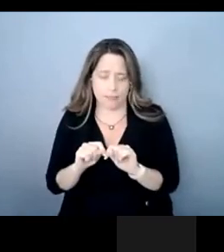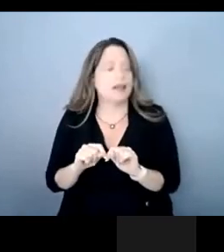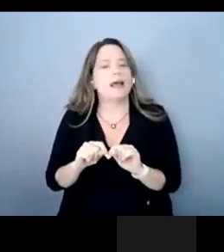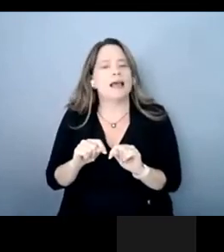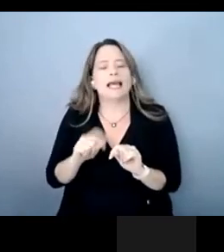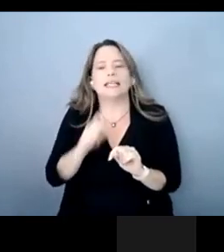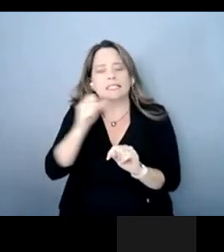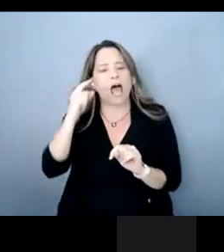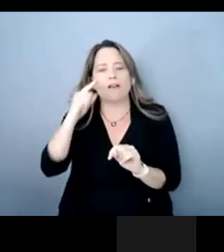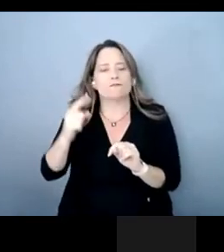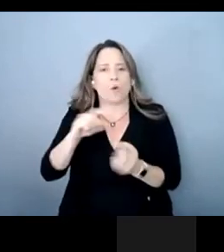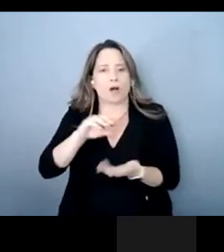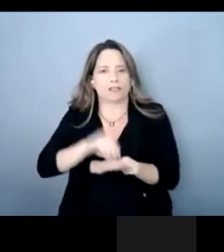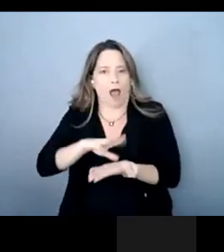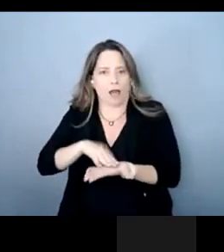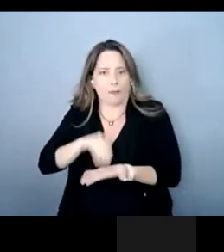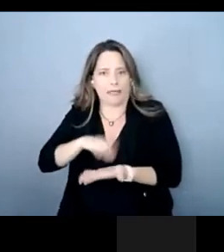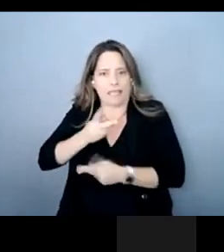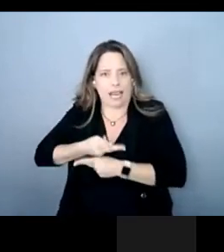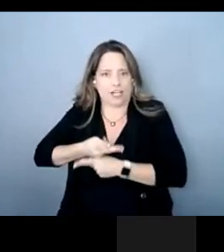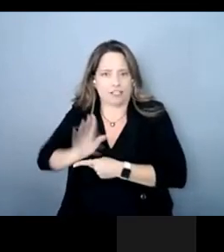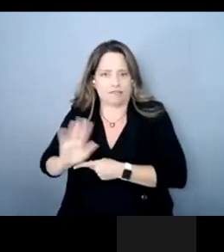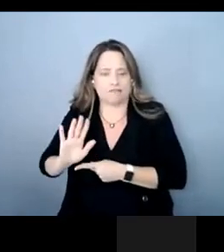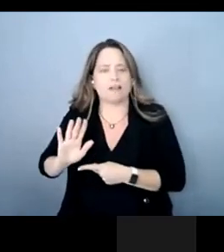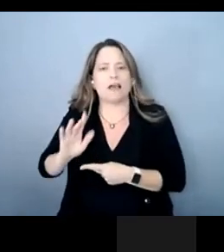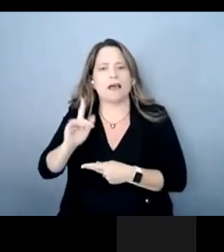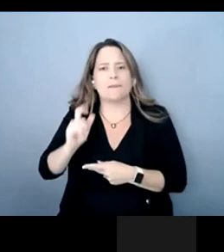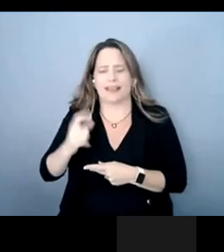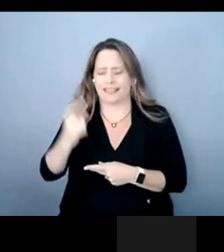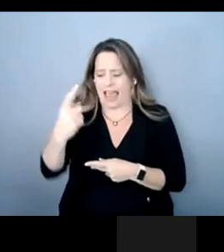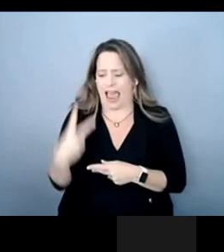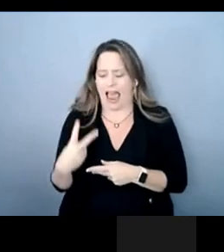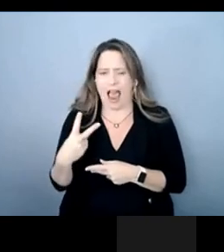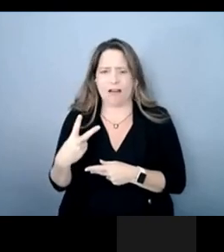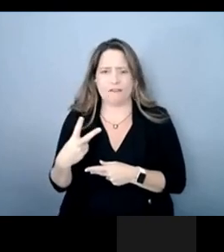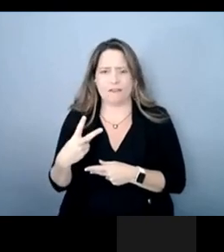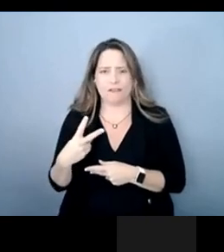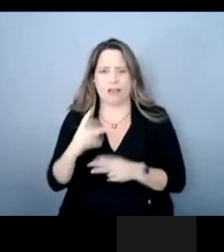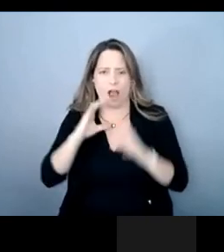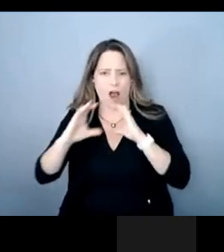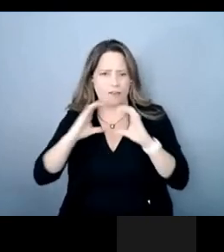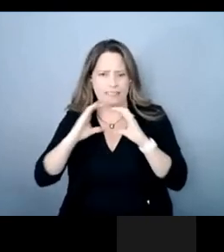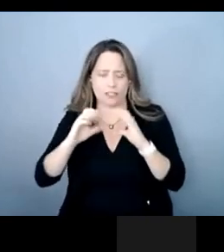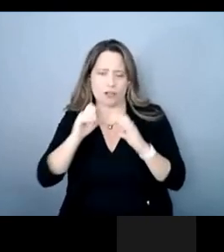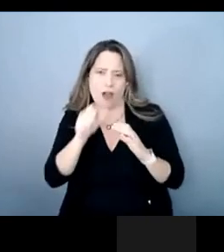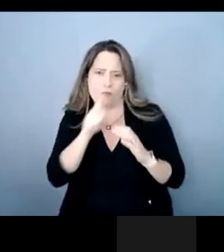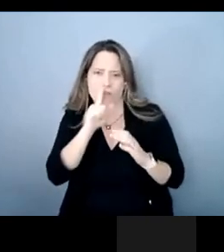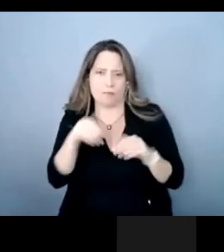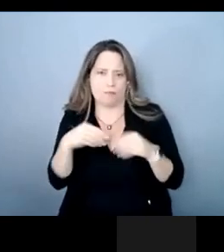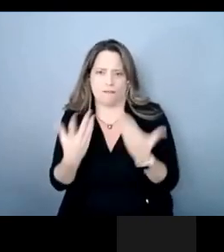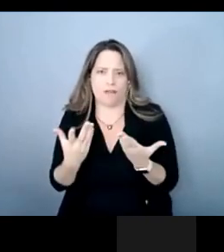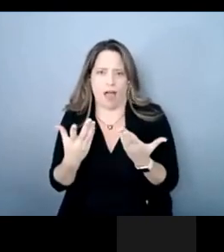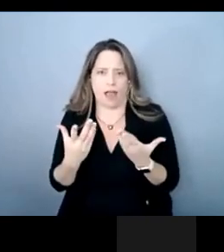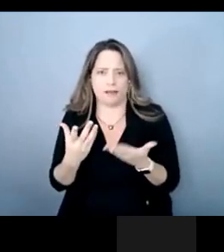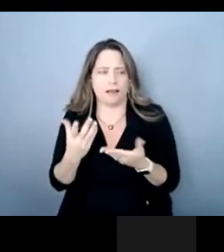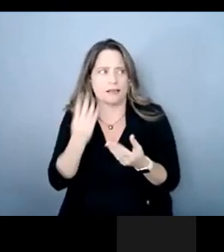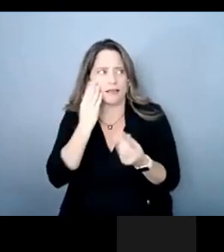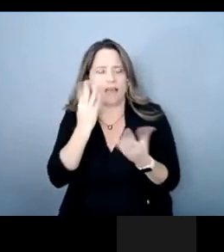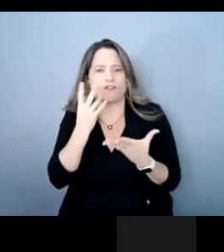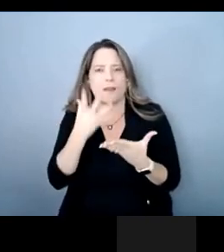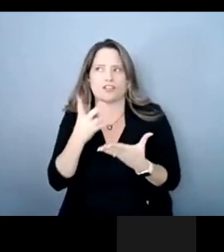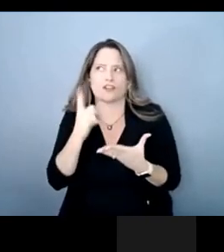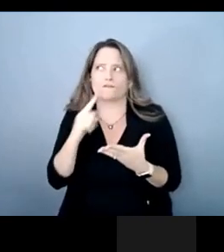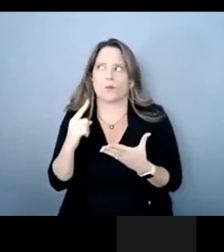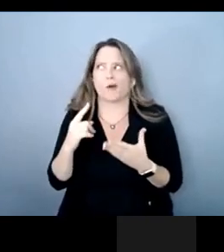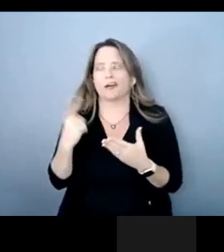purposes because half a transcript doesn't provide the context that anybody needs to be able to do anything with it